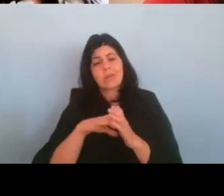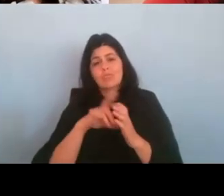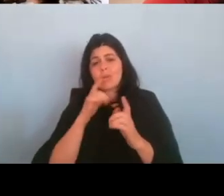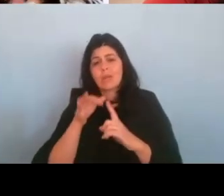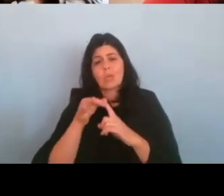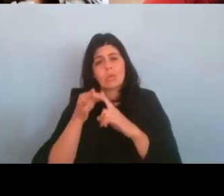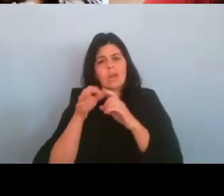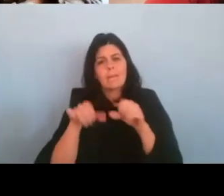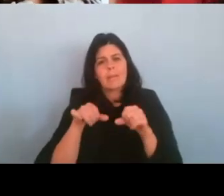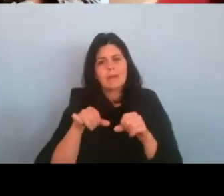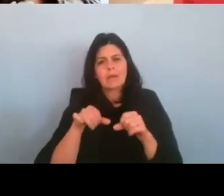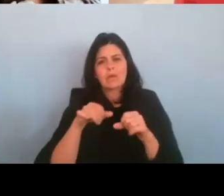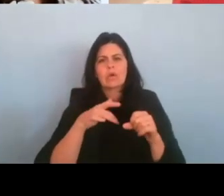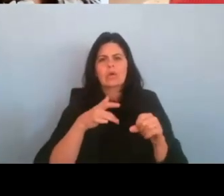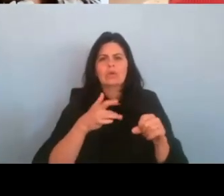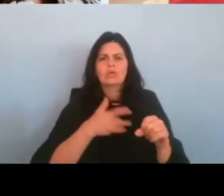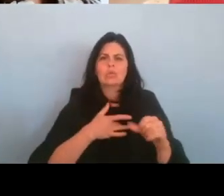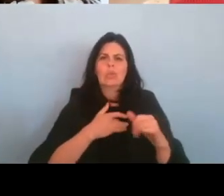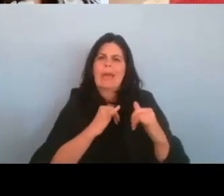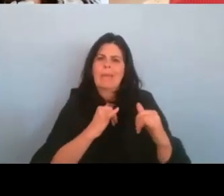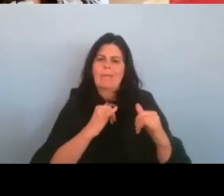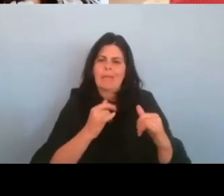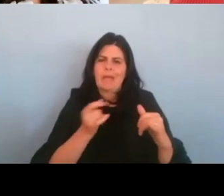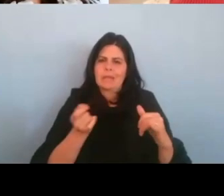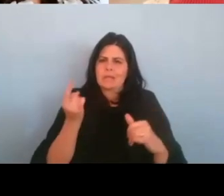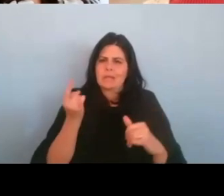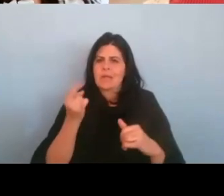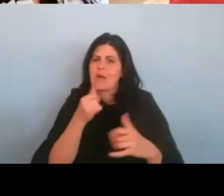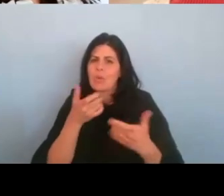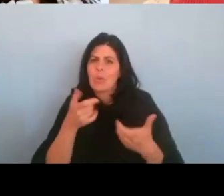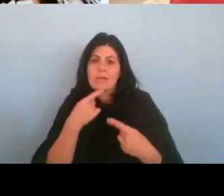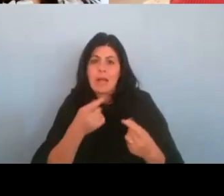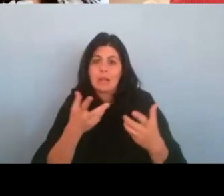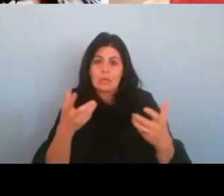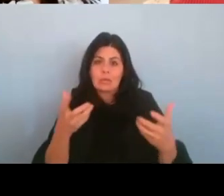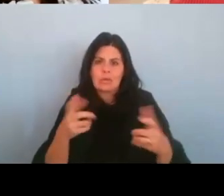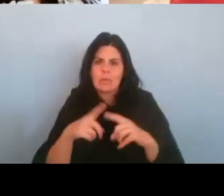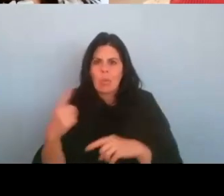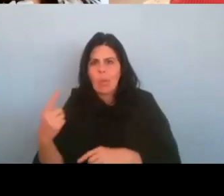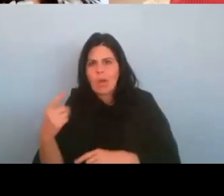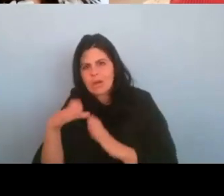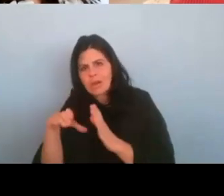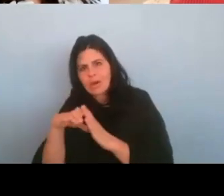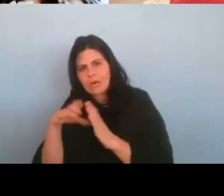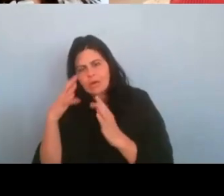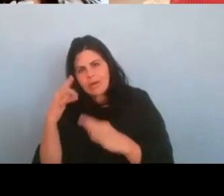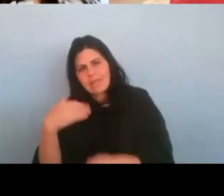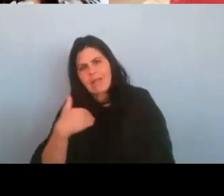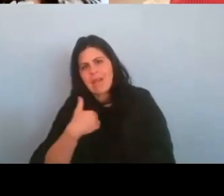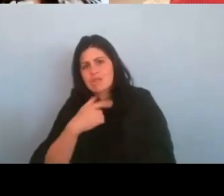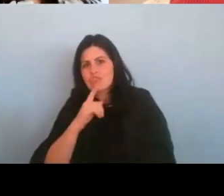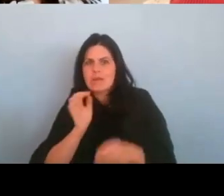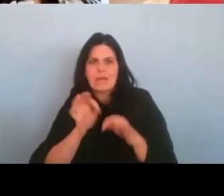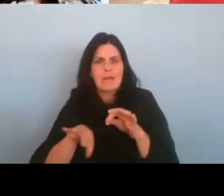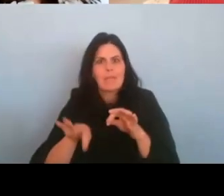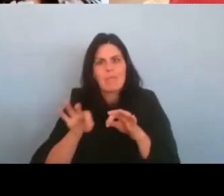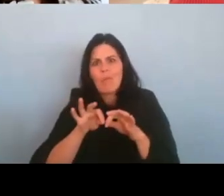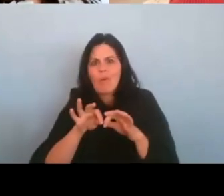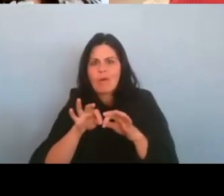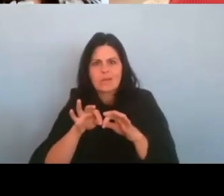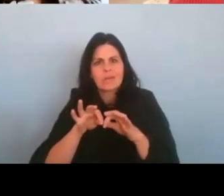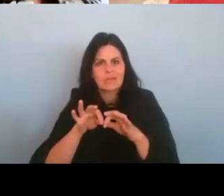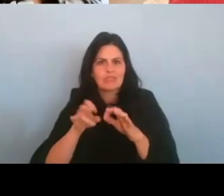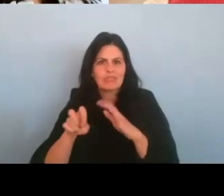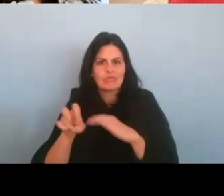Um, I don't, I don't want to give too much away, but there's a character who definitely has, um, a very important journey in the film